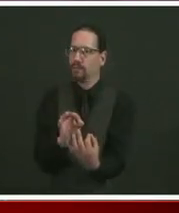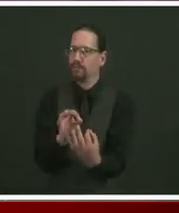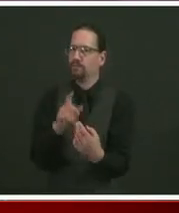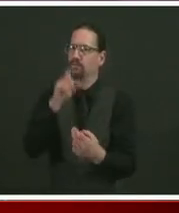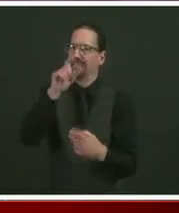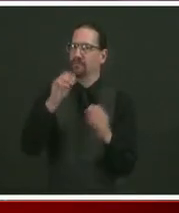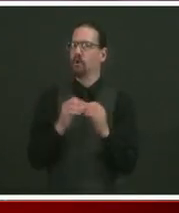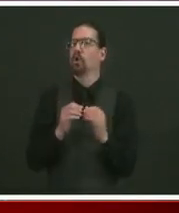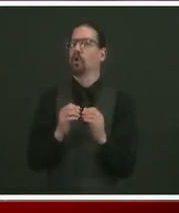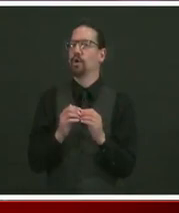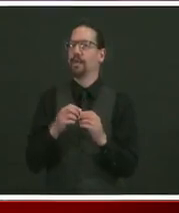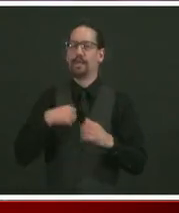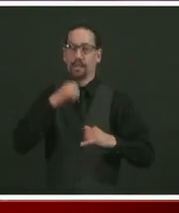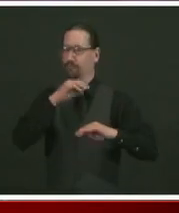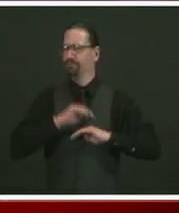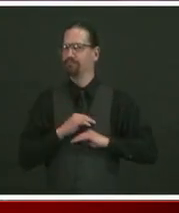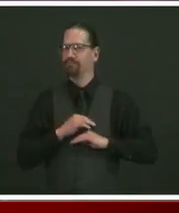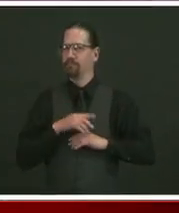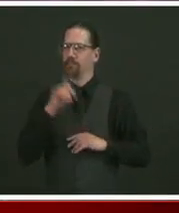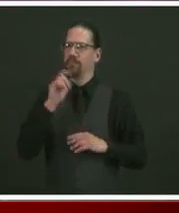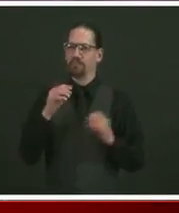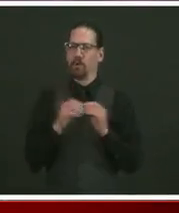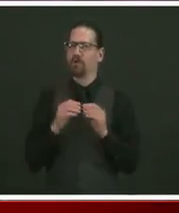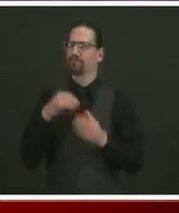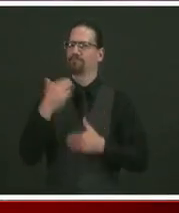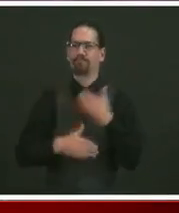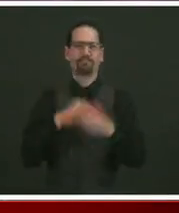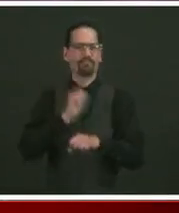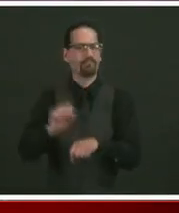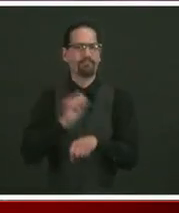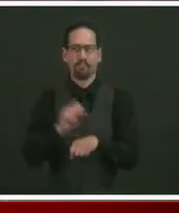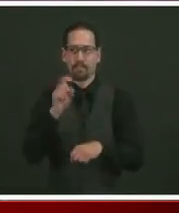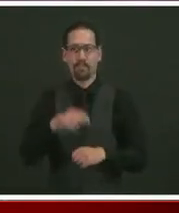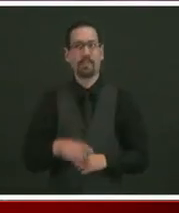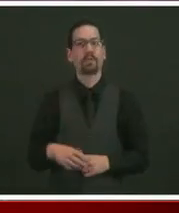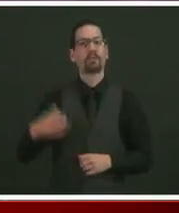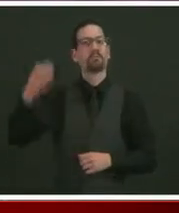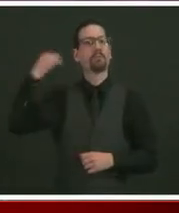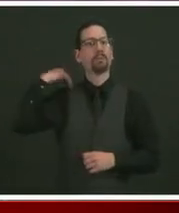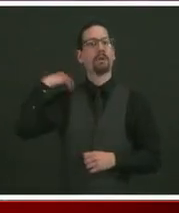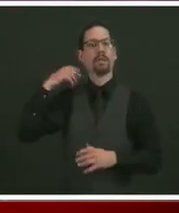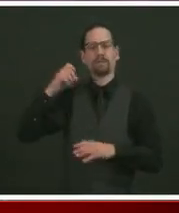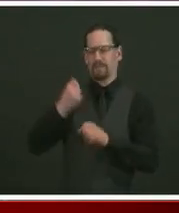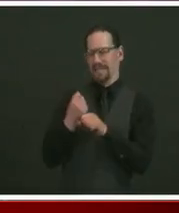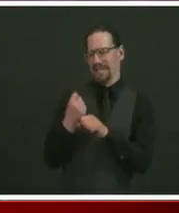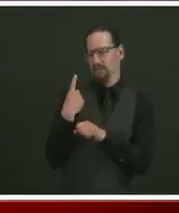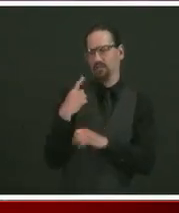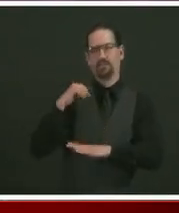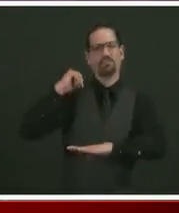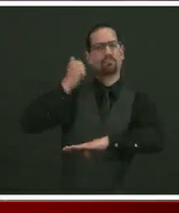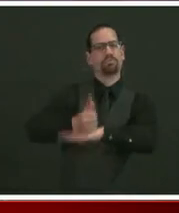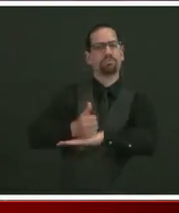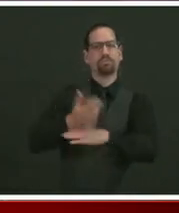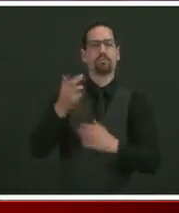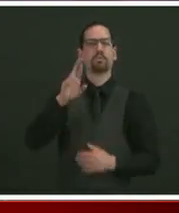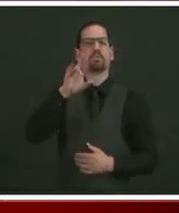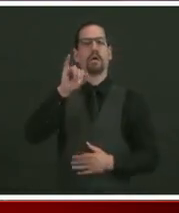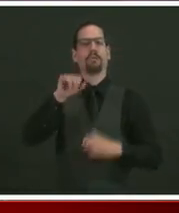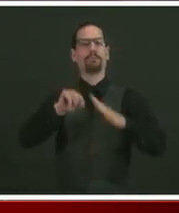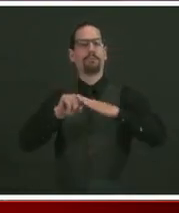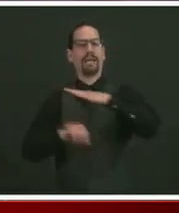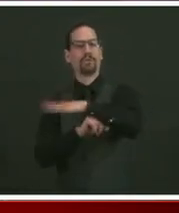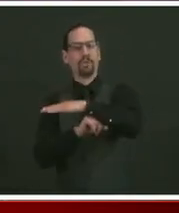About a year ago, the Rhode Island Foundation put together a group of people with my support to really